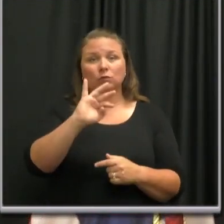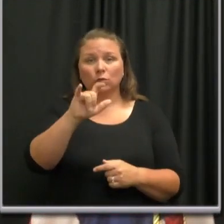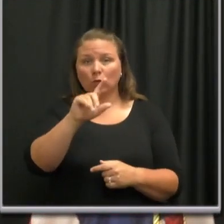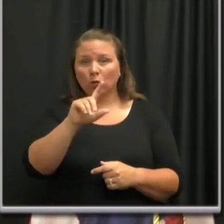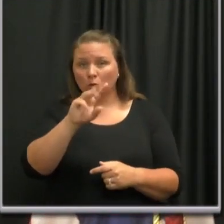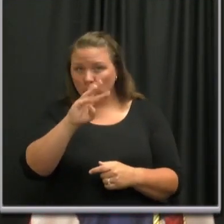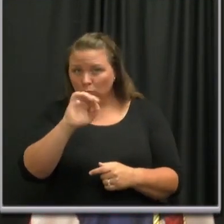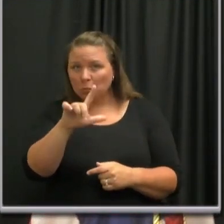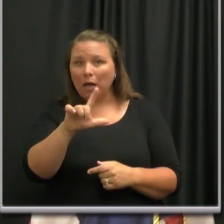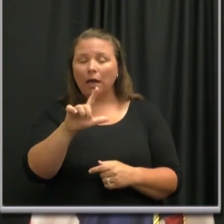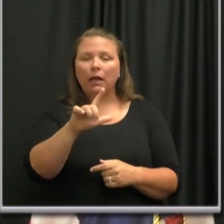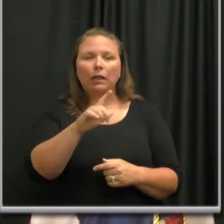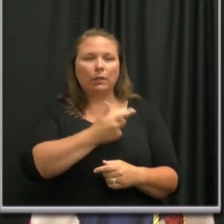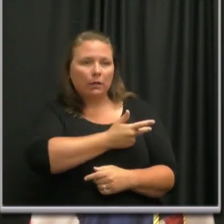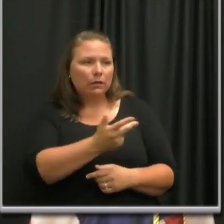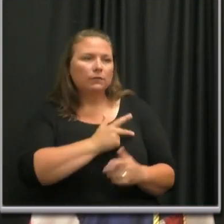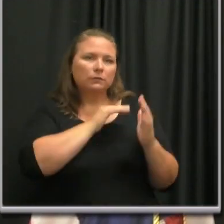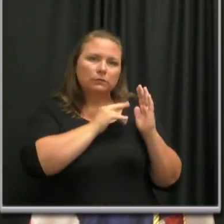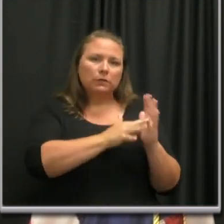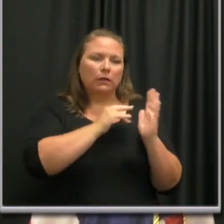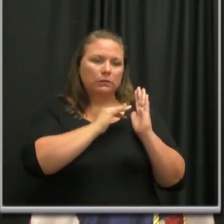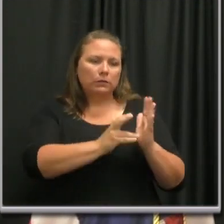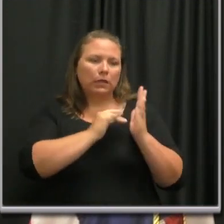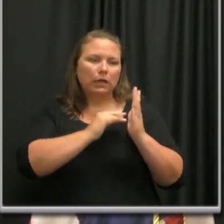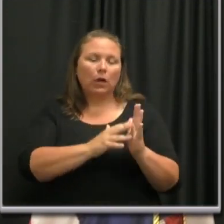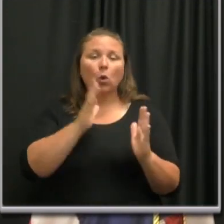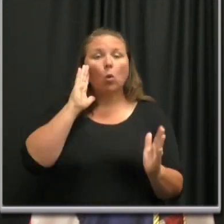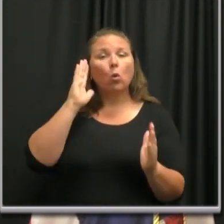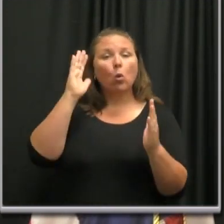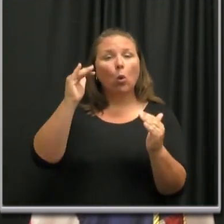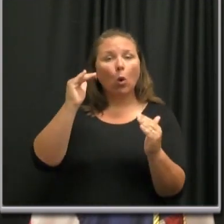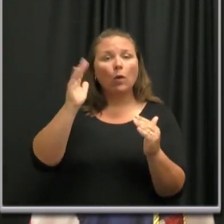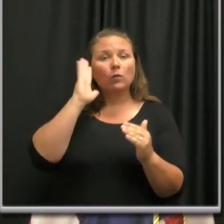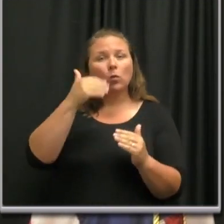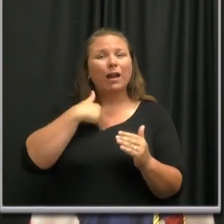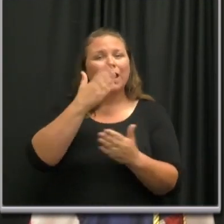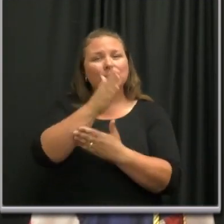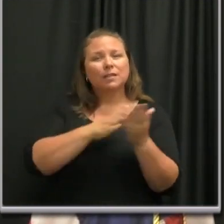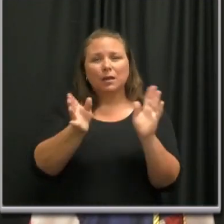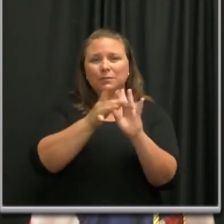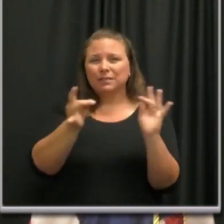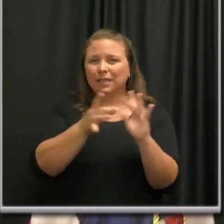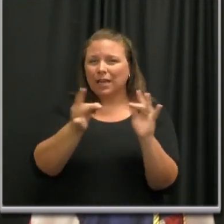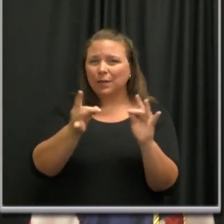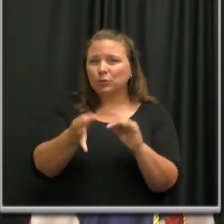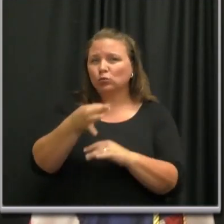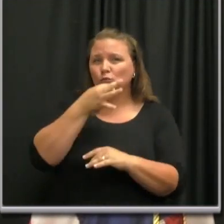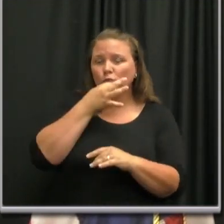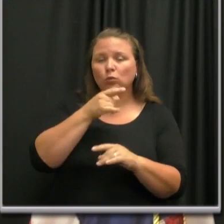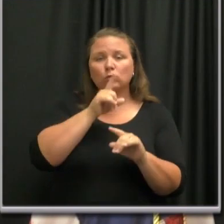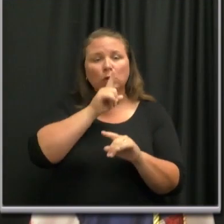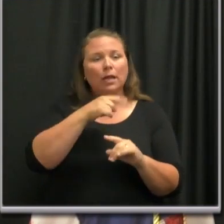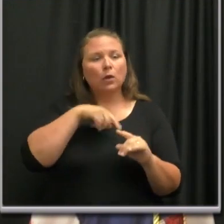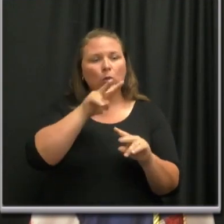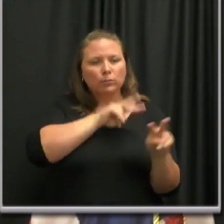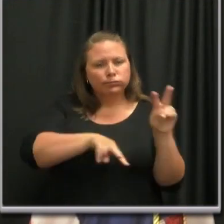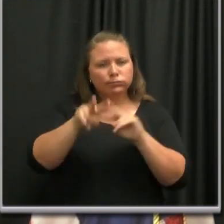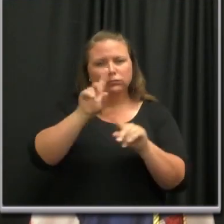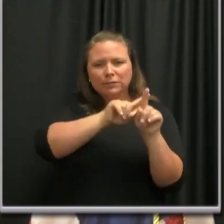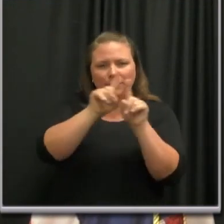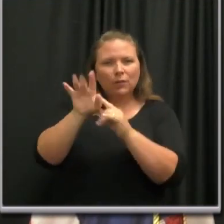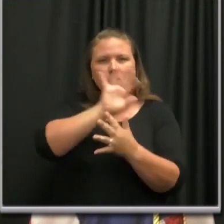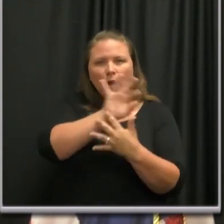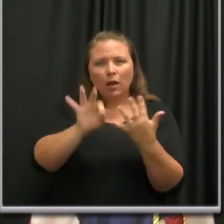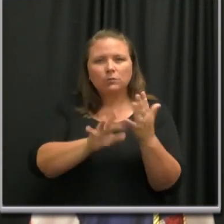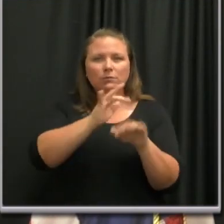all these studies, and hopefully we'll have some statement about that in the future. But we're really looking at all options available to